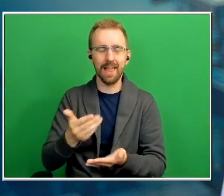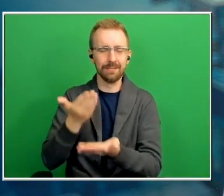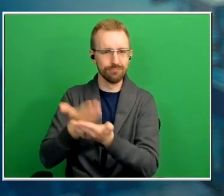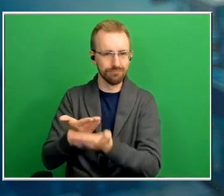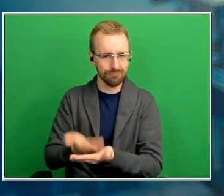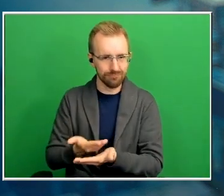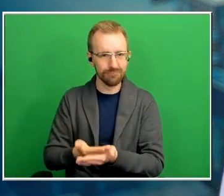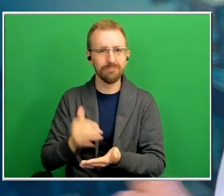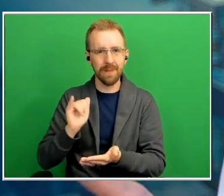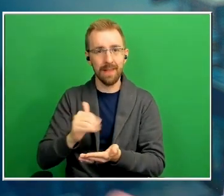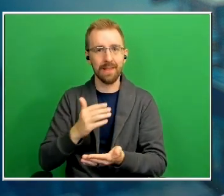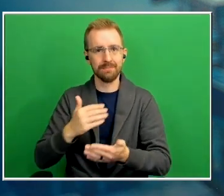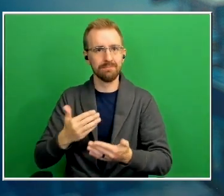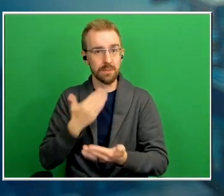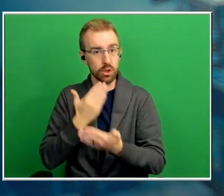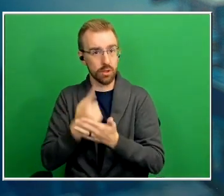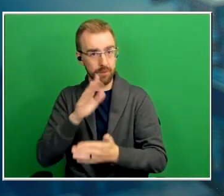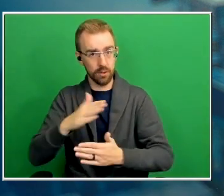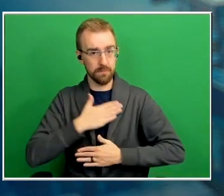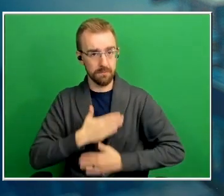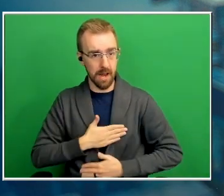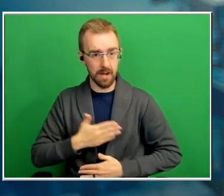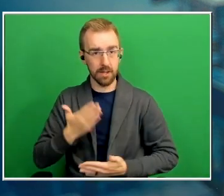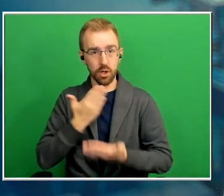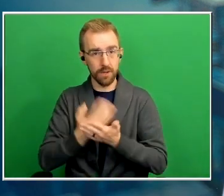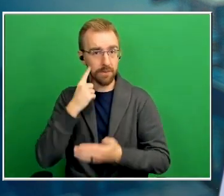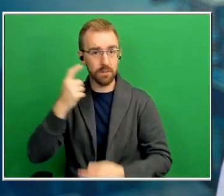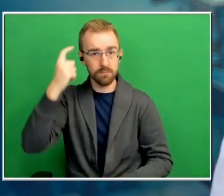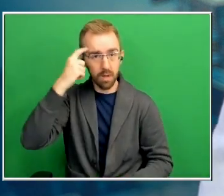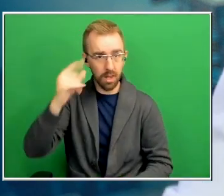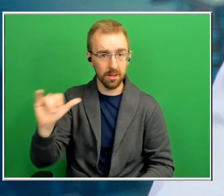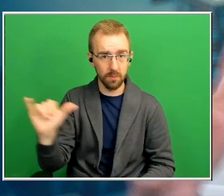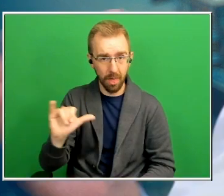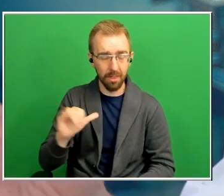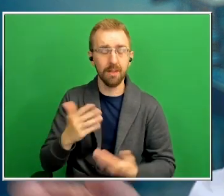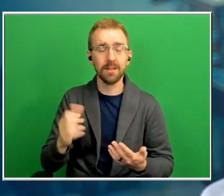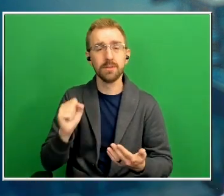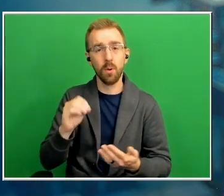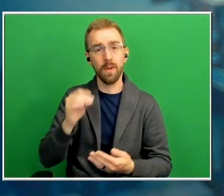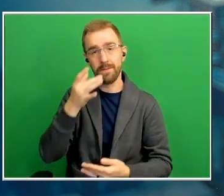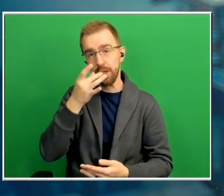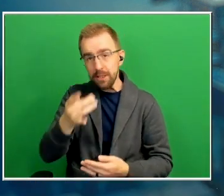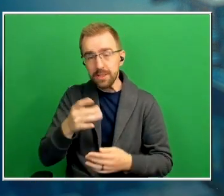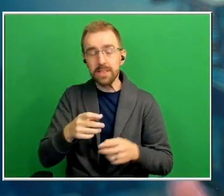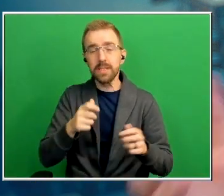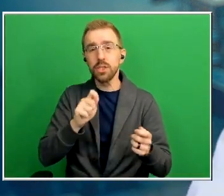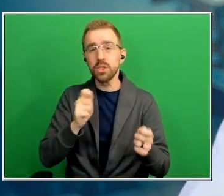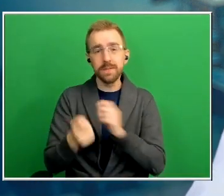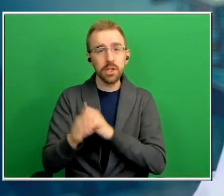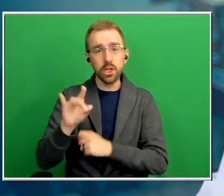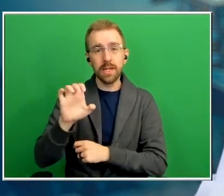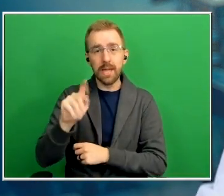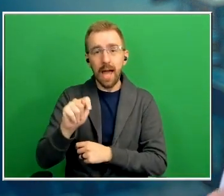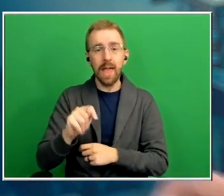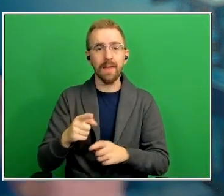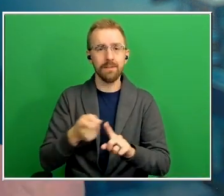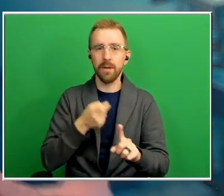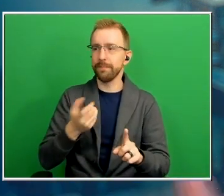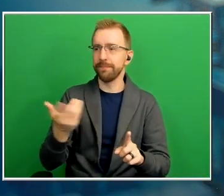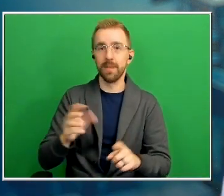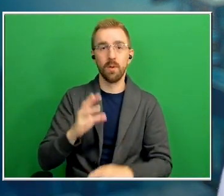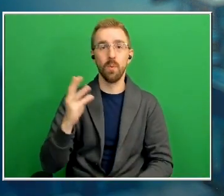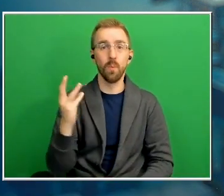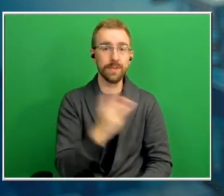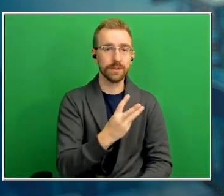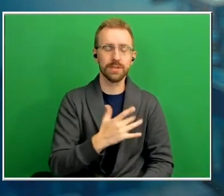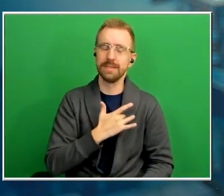for you and it's maybe good for your brain so um so if you're interested in shifting your diet pattern from say the western typical western diet you